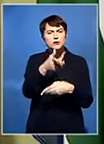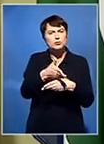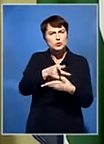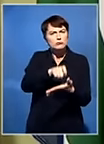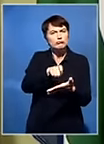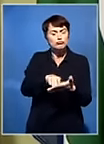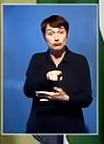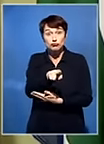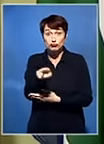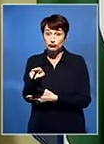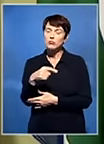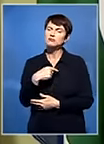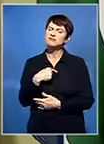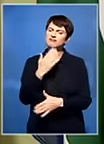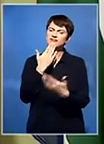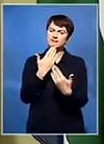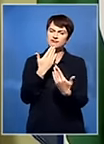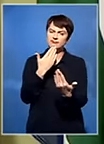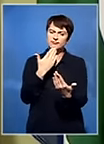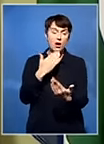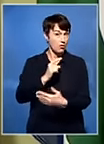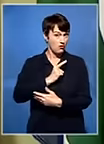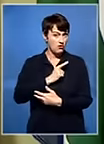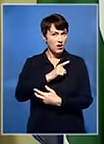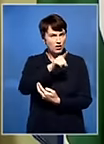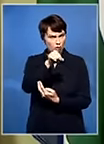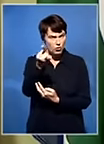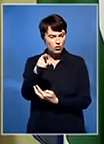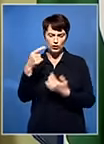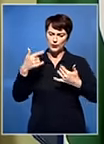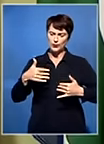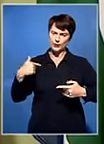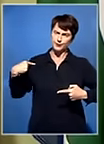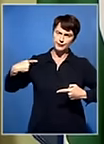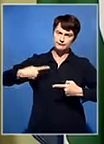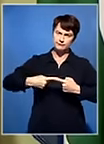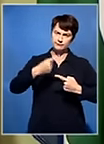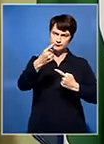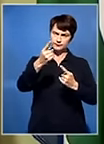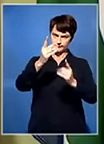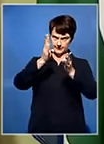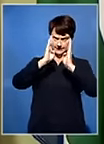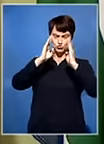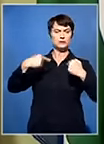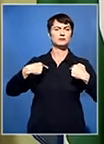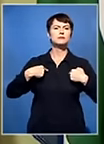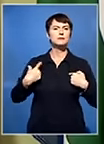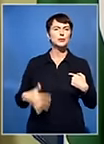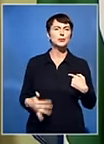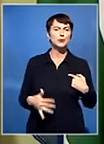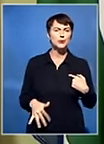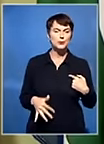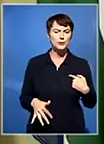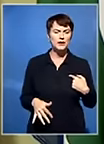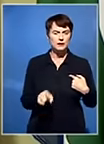paying so much attention, those of you who write, for those